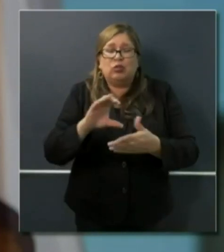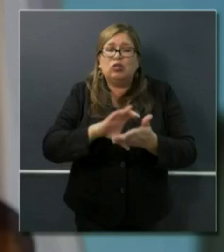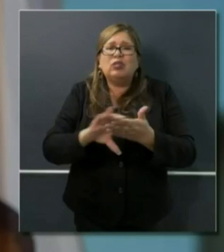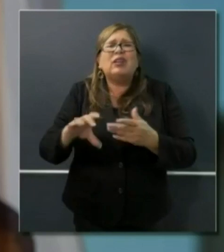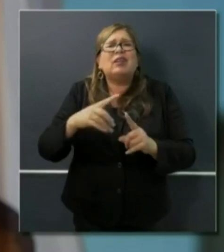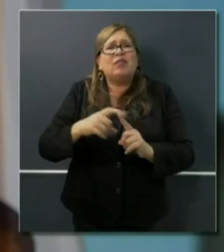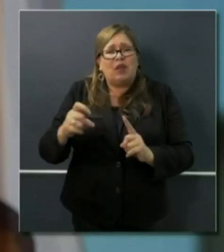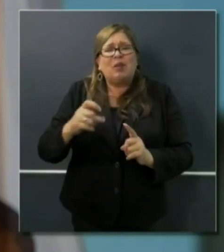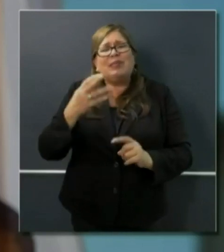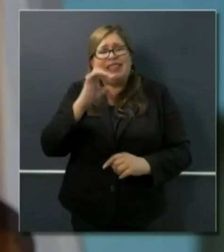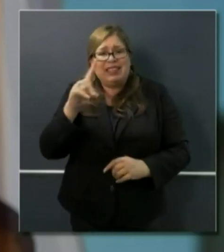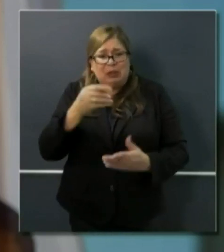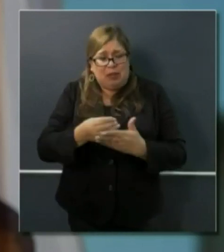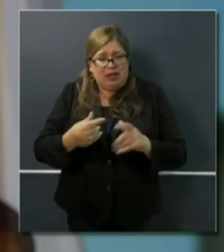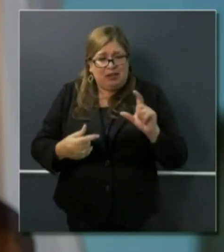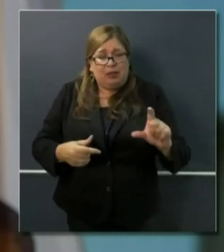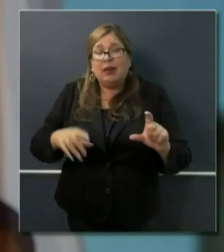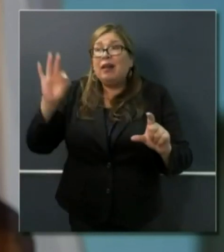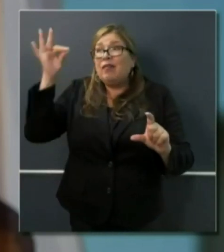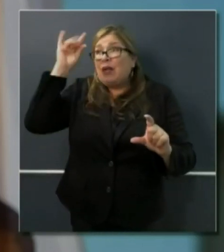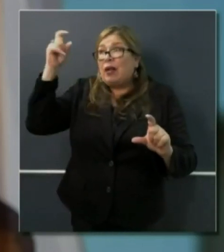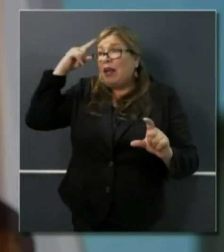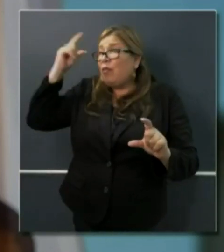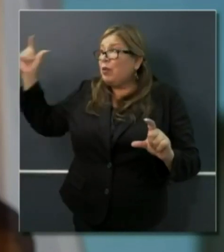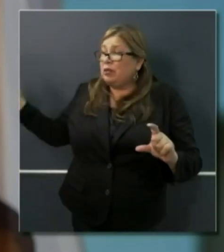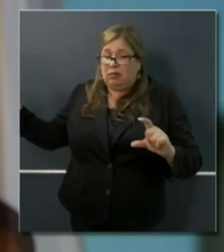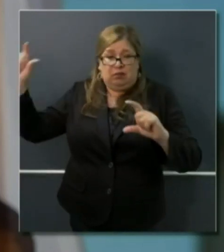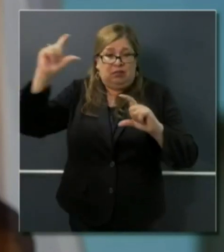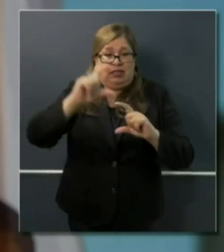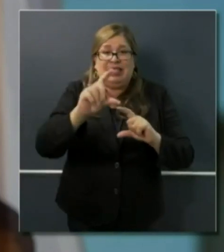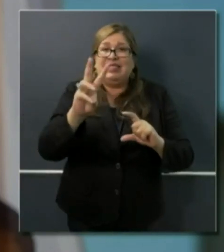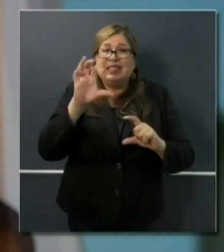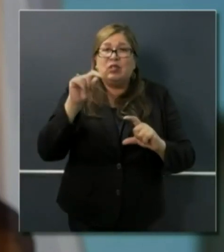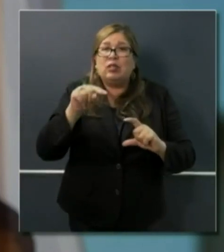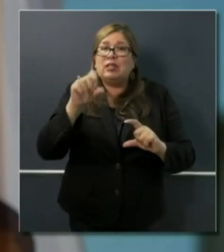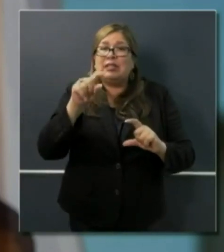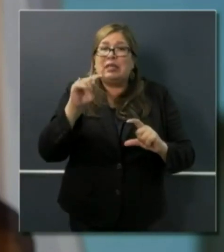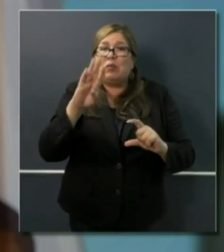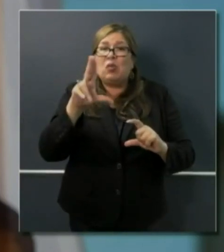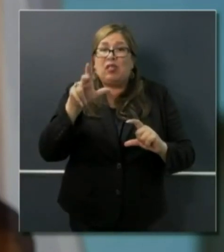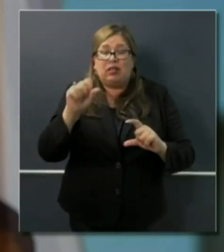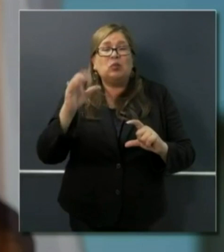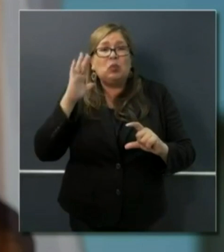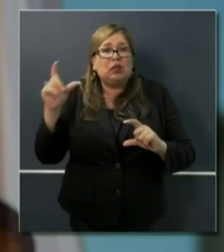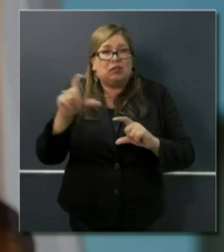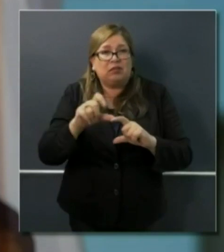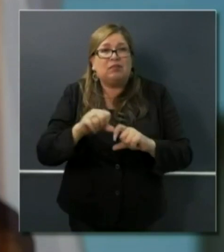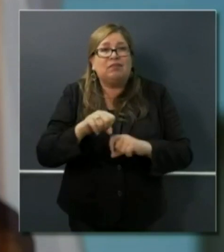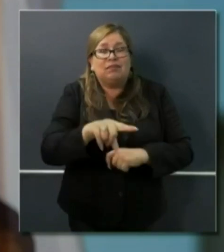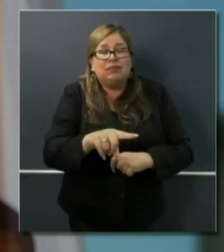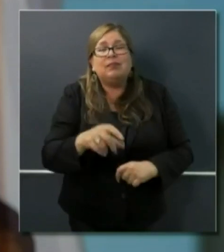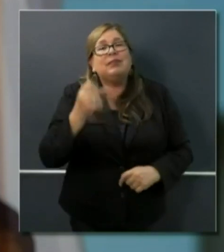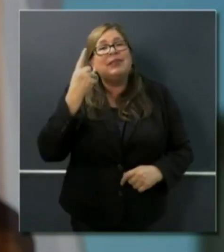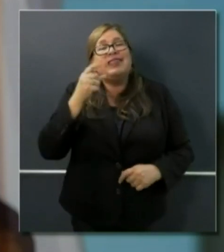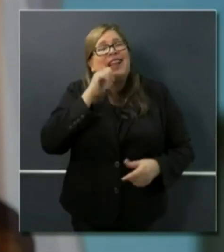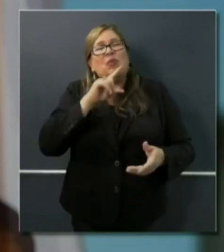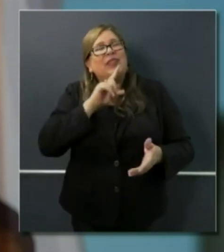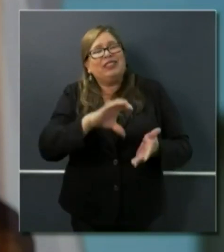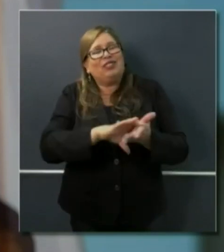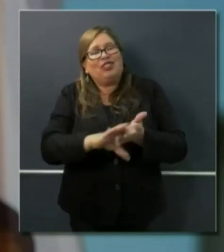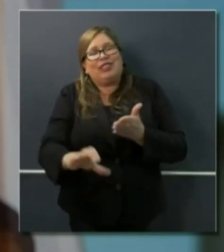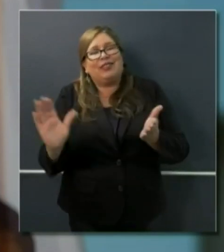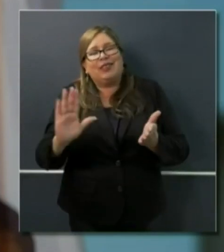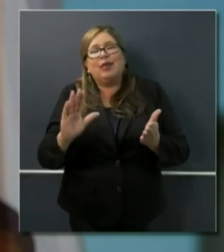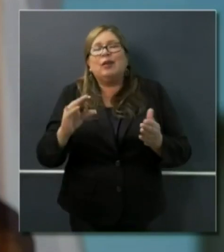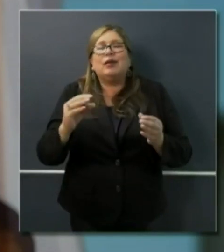government's stimulus support. And so people should look forward to getting those checks. By the way, they're not really checks. They're debit cards in